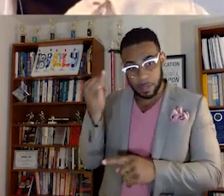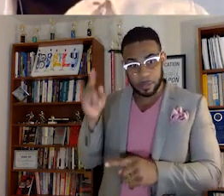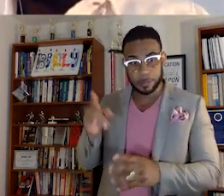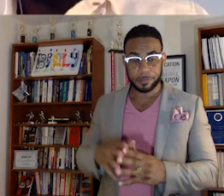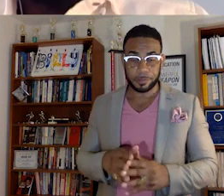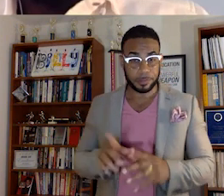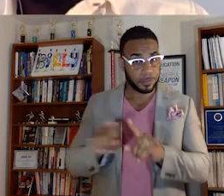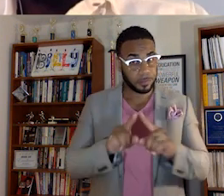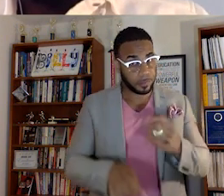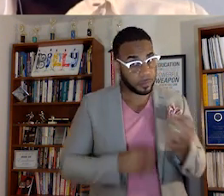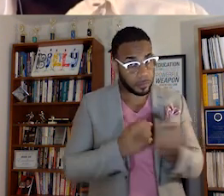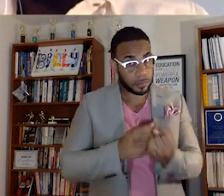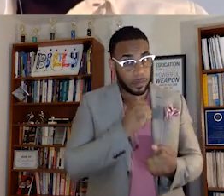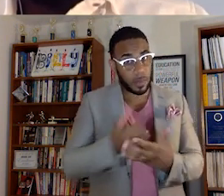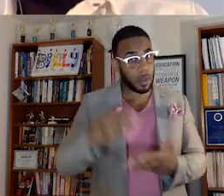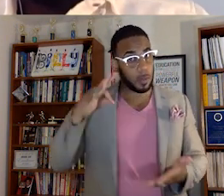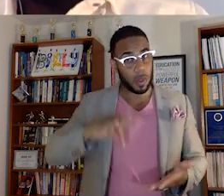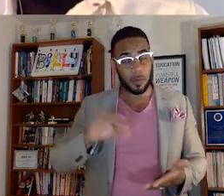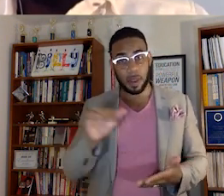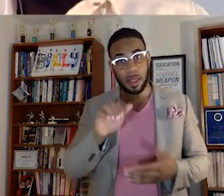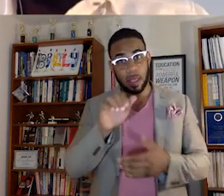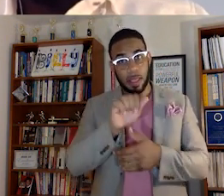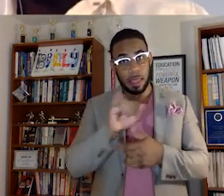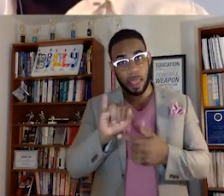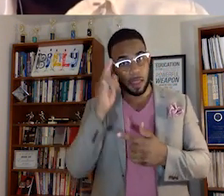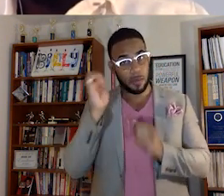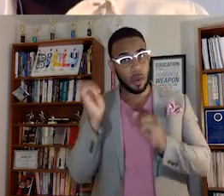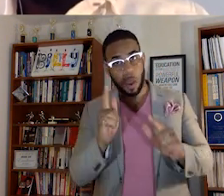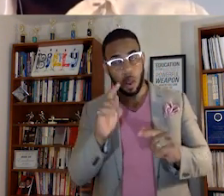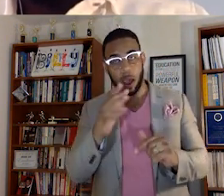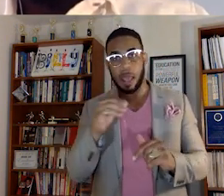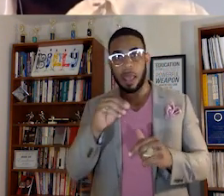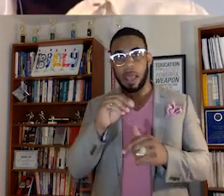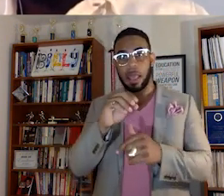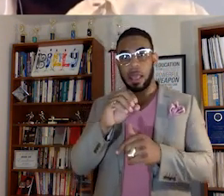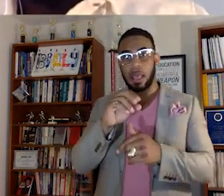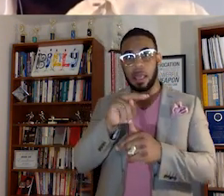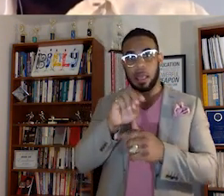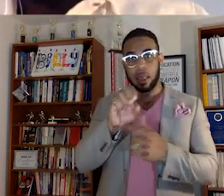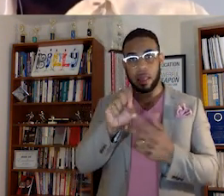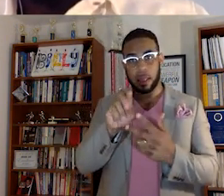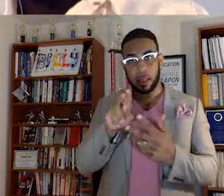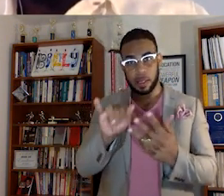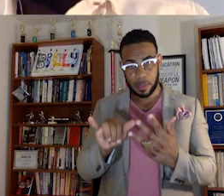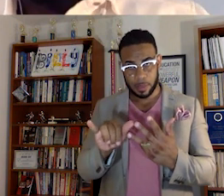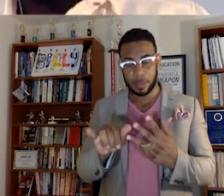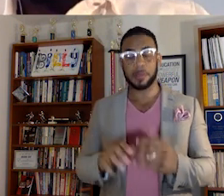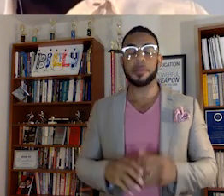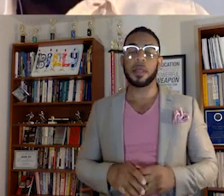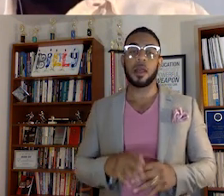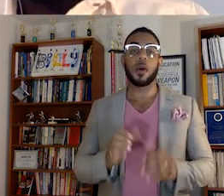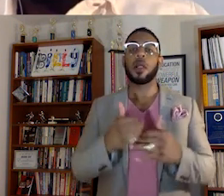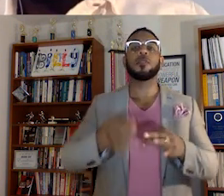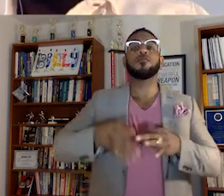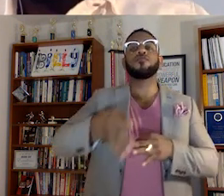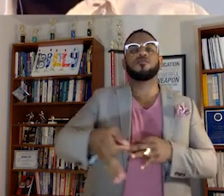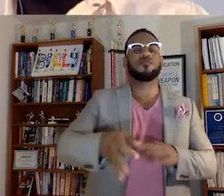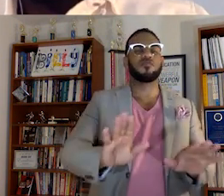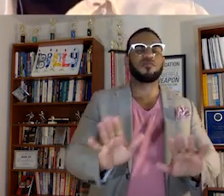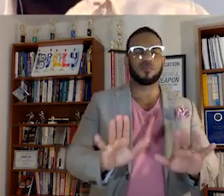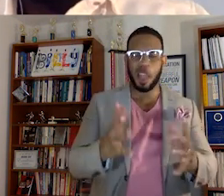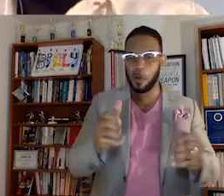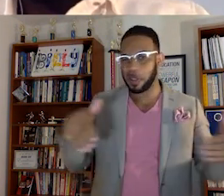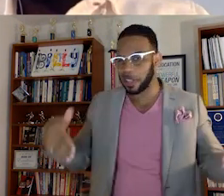And he also supports nonprofits like AI for All and NSBE. So without further ado,